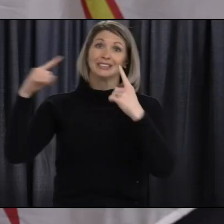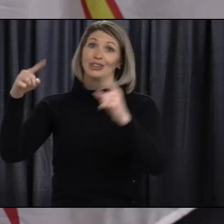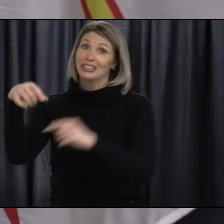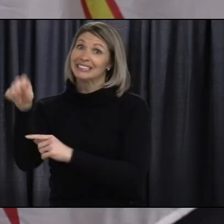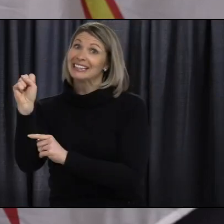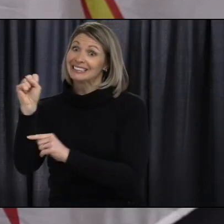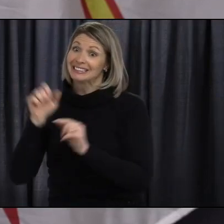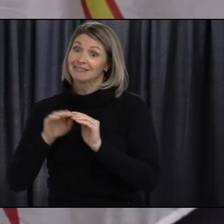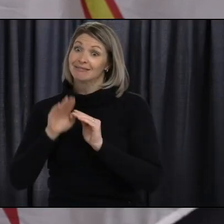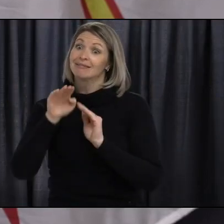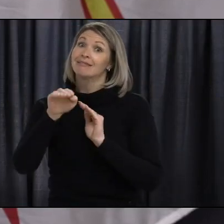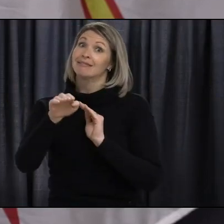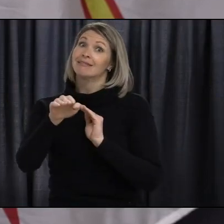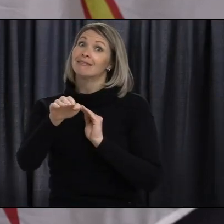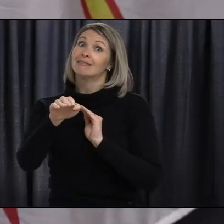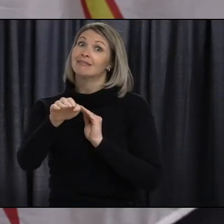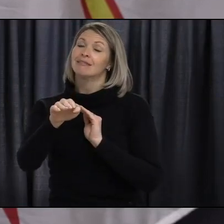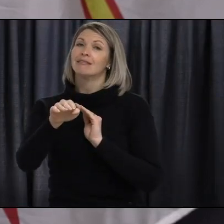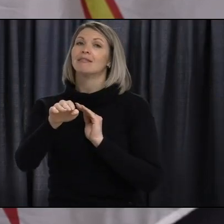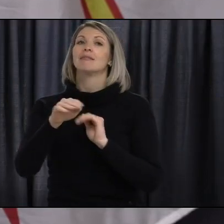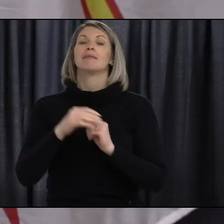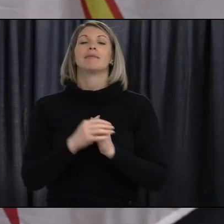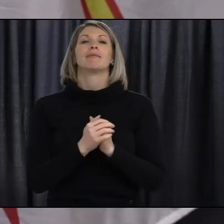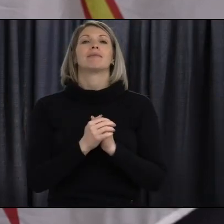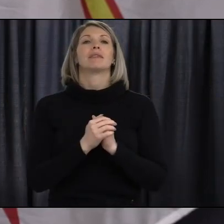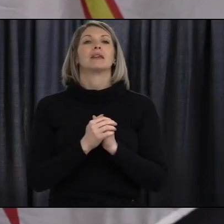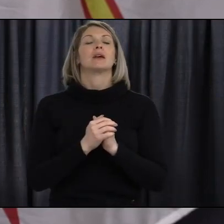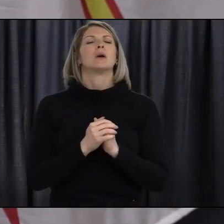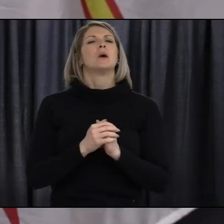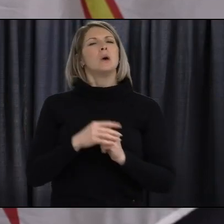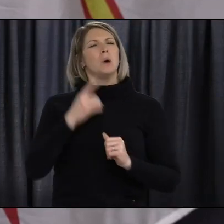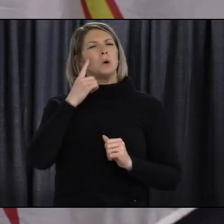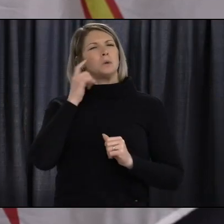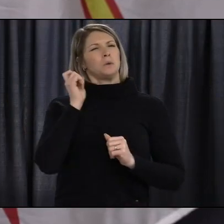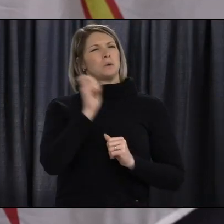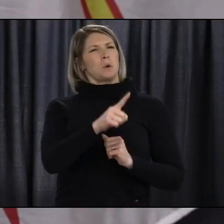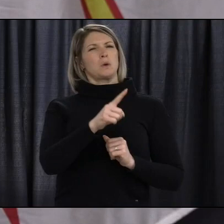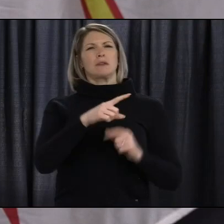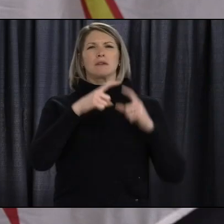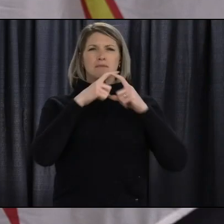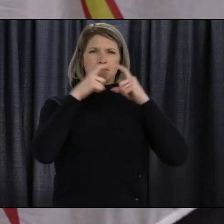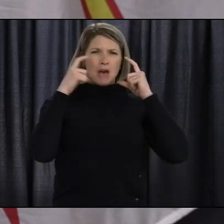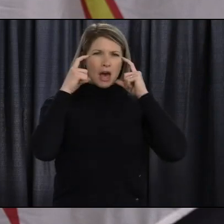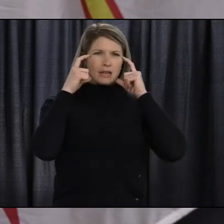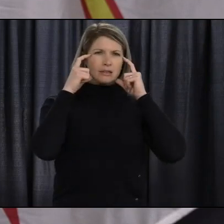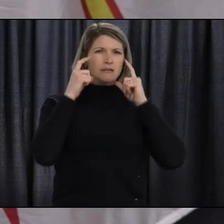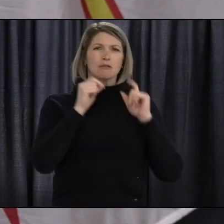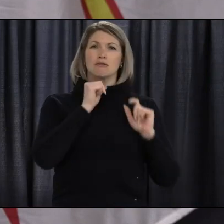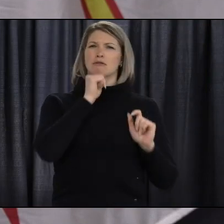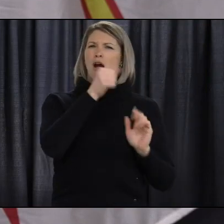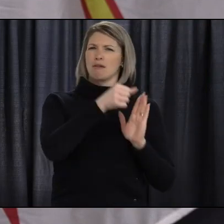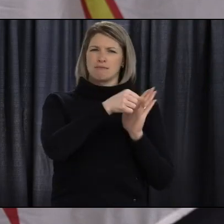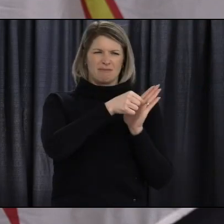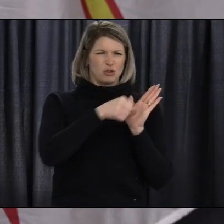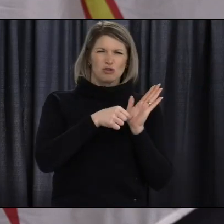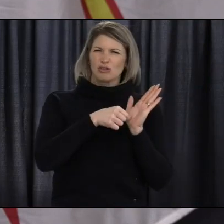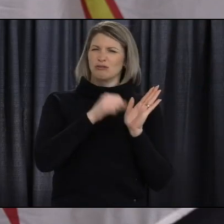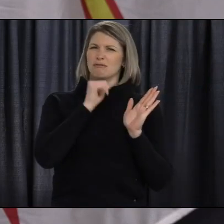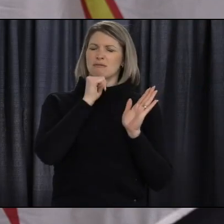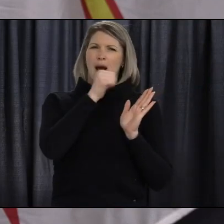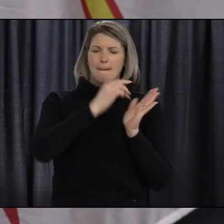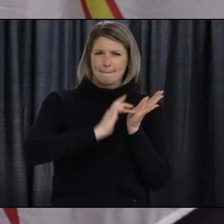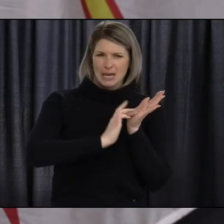We continue to receive many questions from the public about the proper use of non-medical masks and particularly how to apply and remove them.